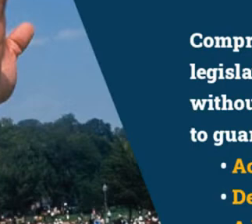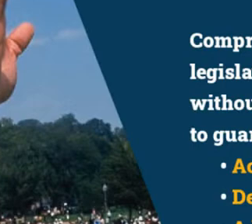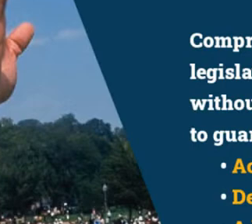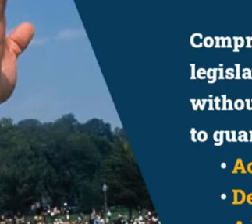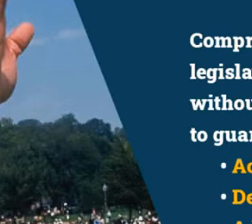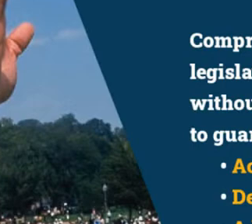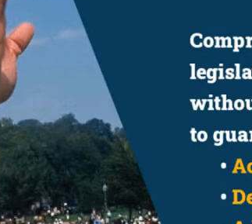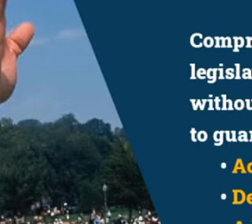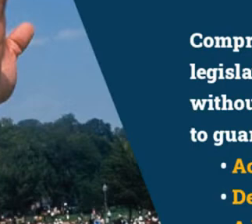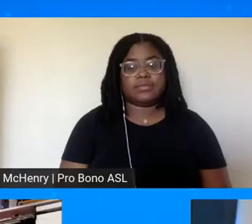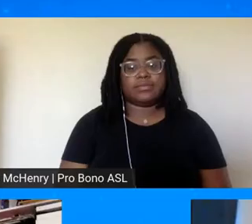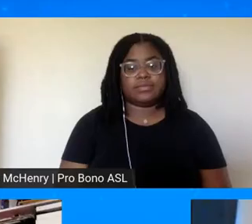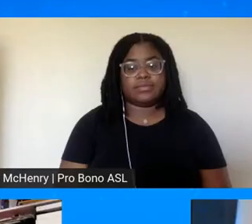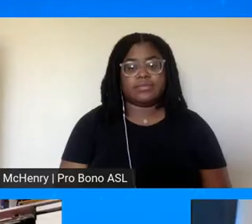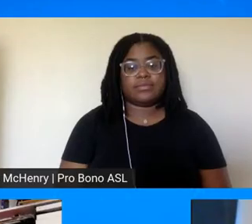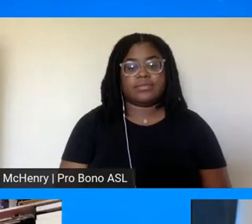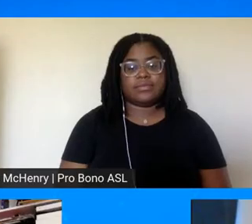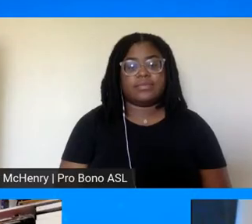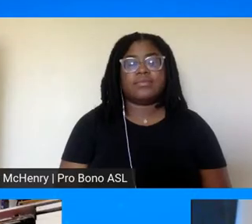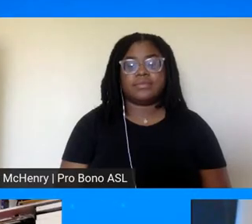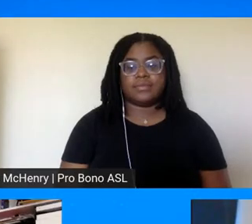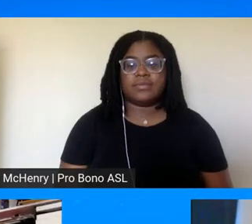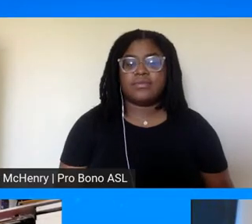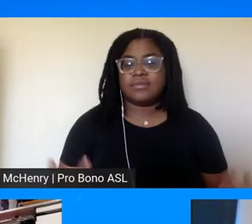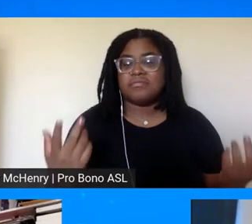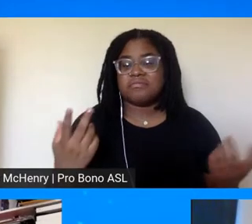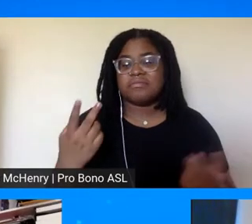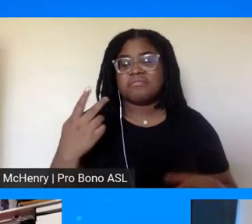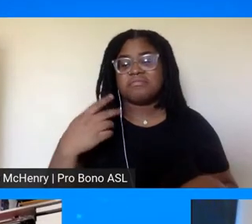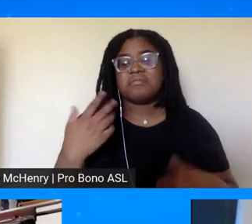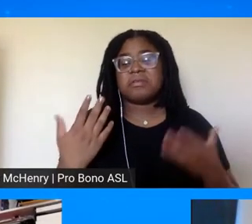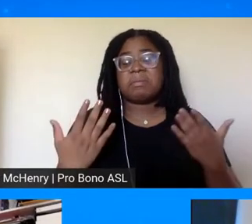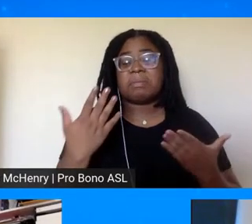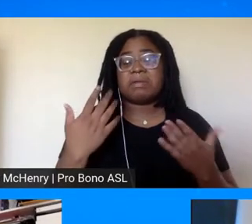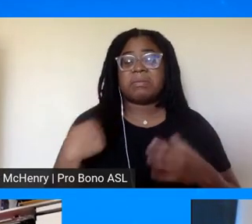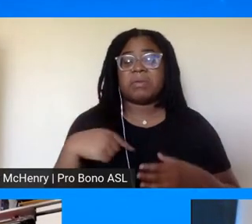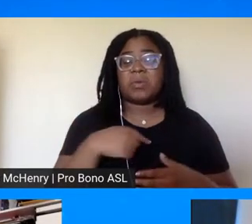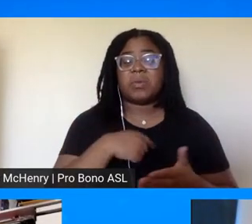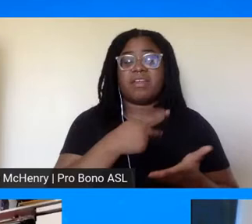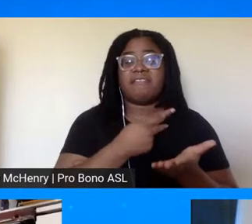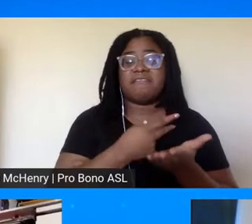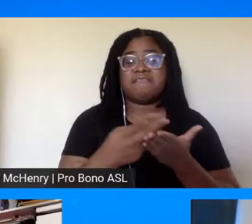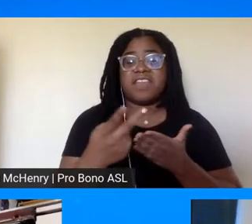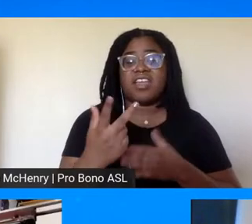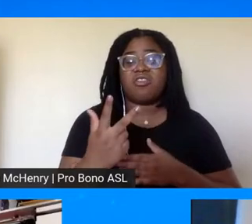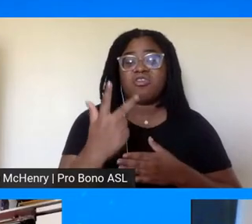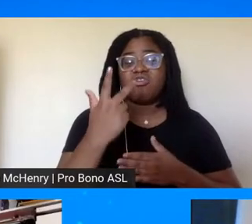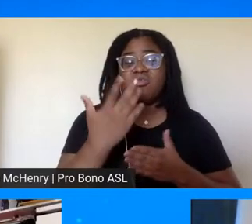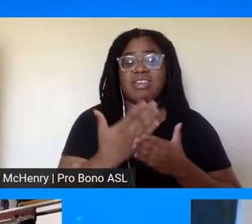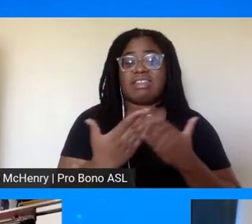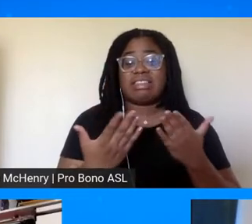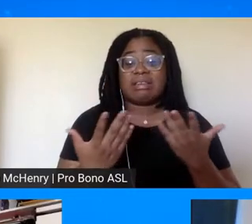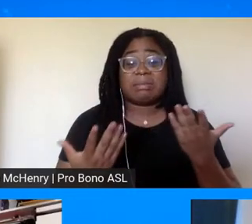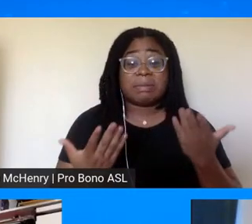jesus right to vote looks like we fell short on three of those three just three